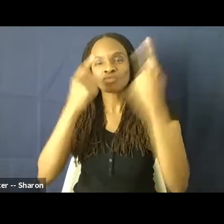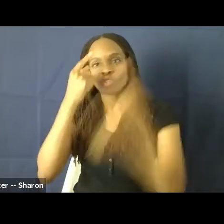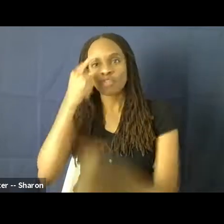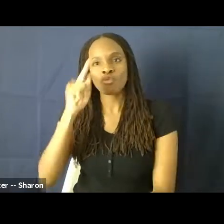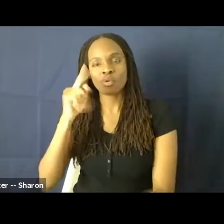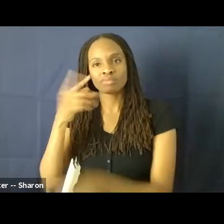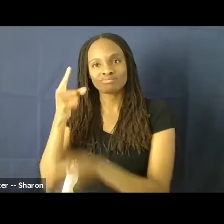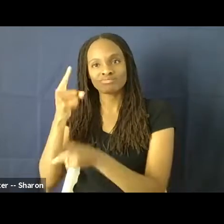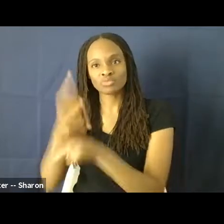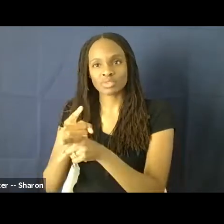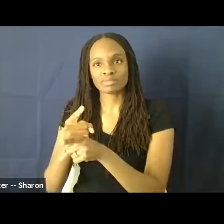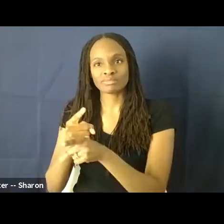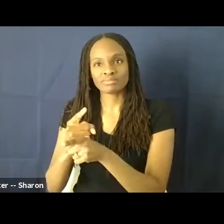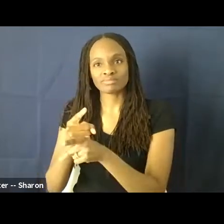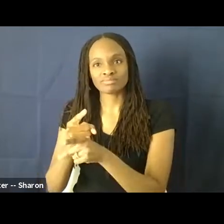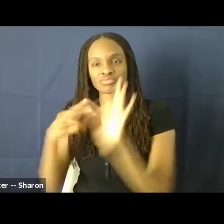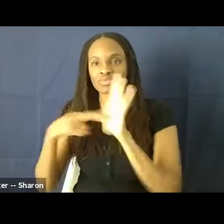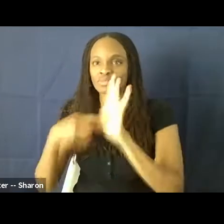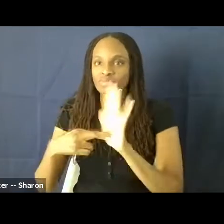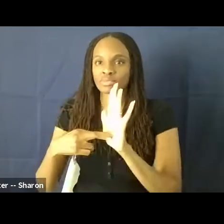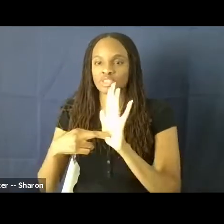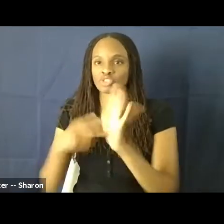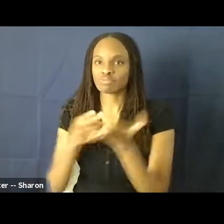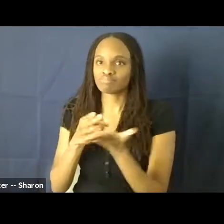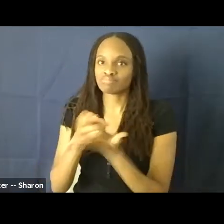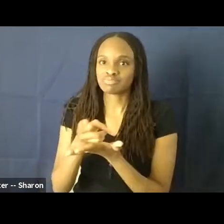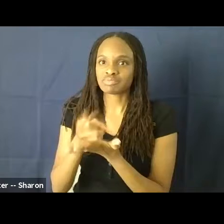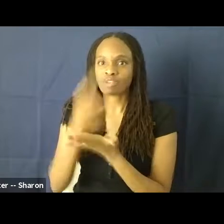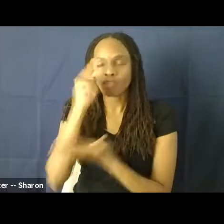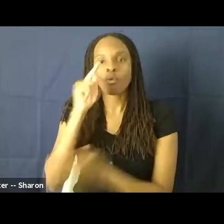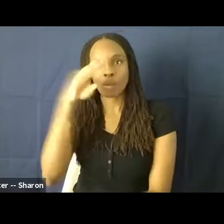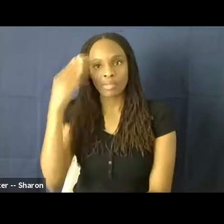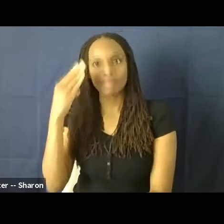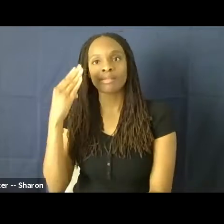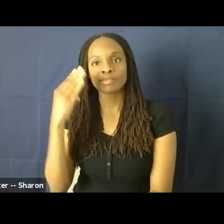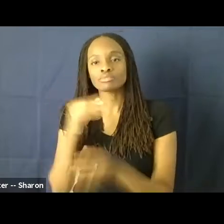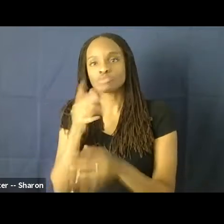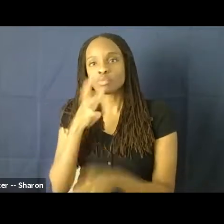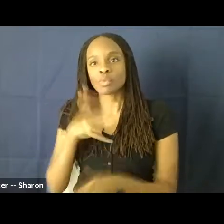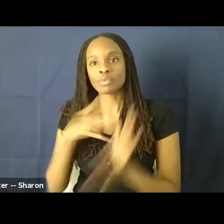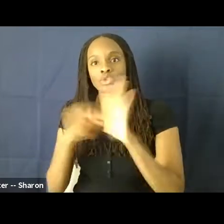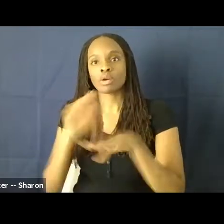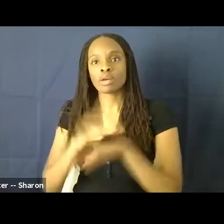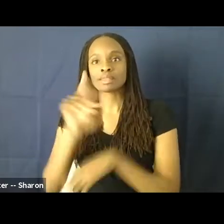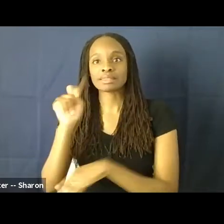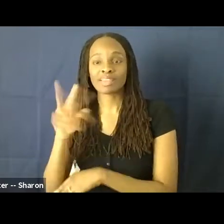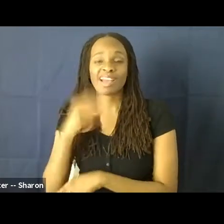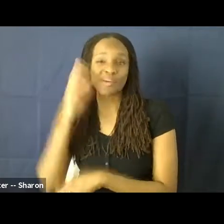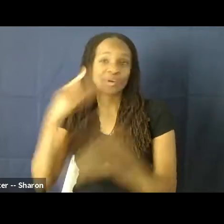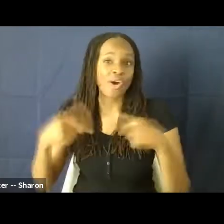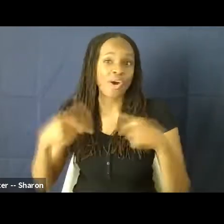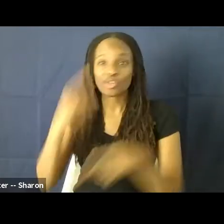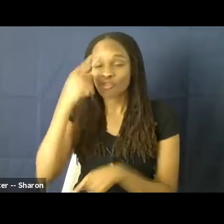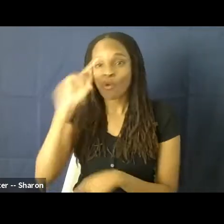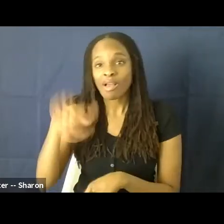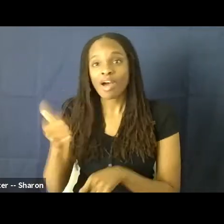representations of black women to be shown on television. And I would also argue for other people of